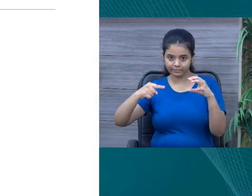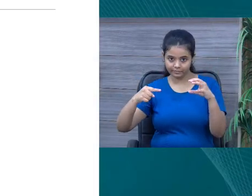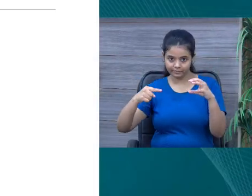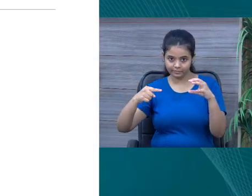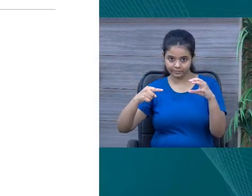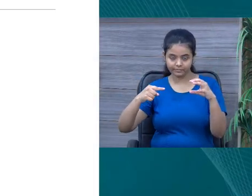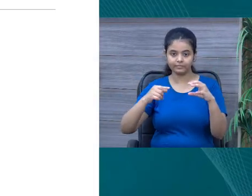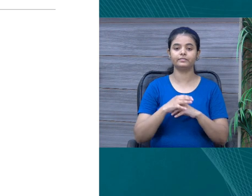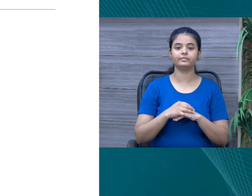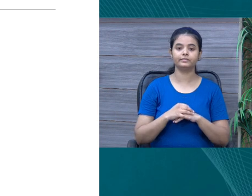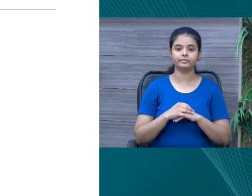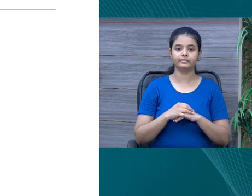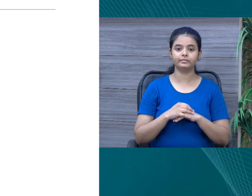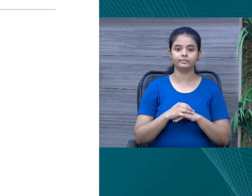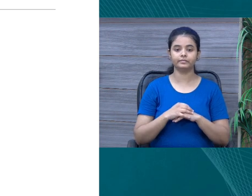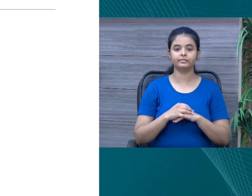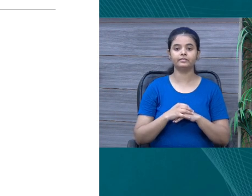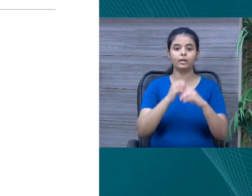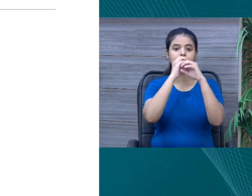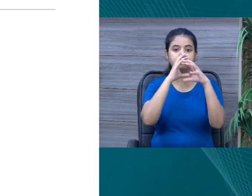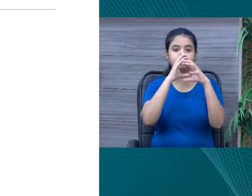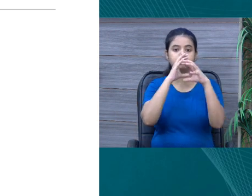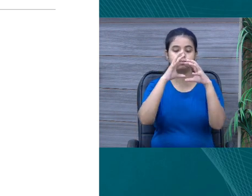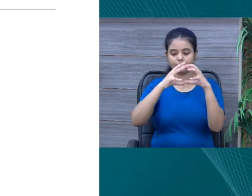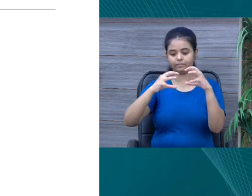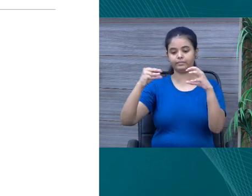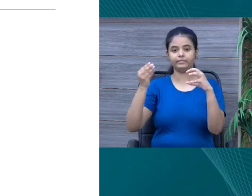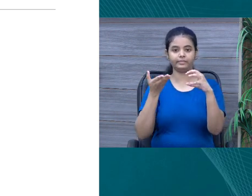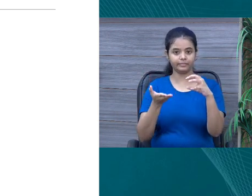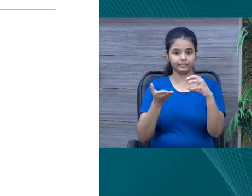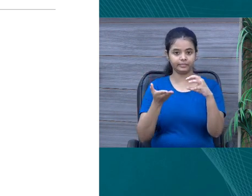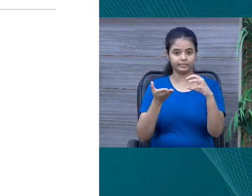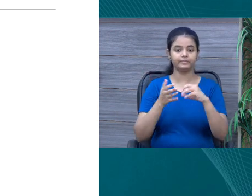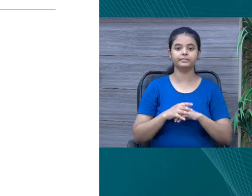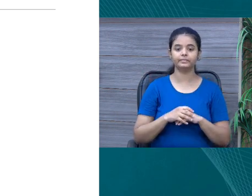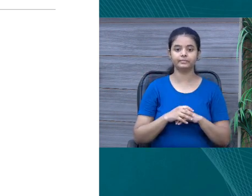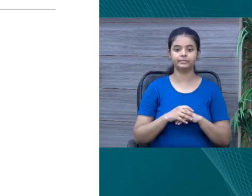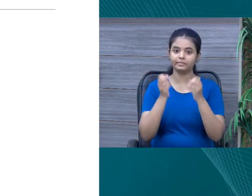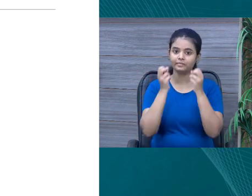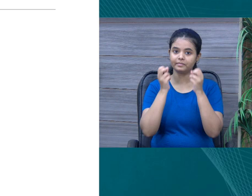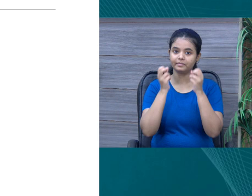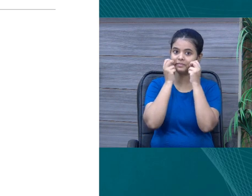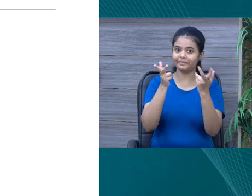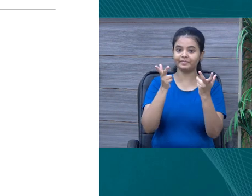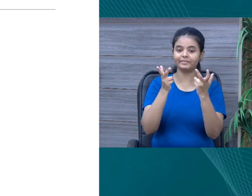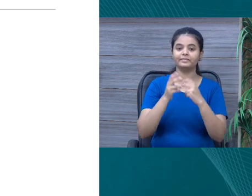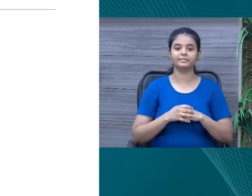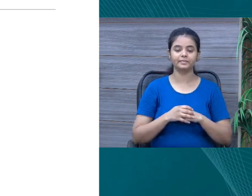Curly, shell, surprised.